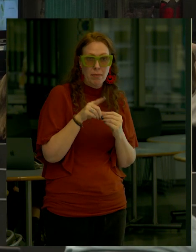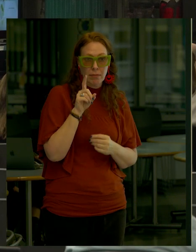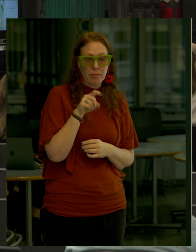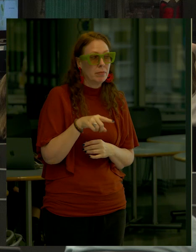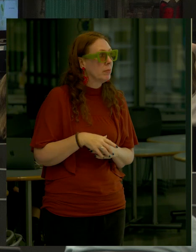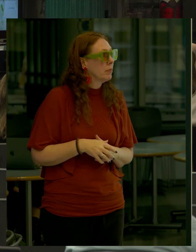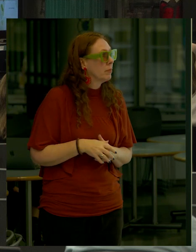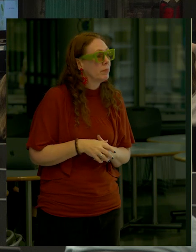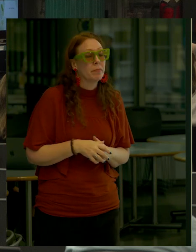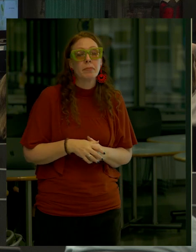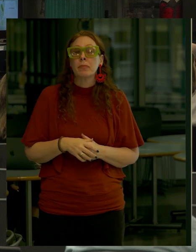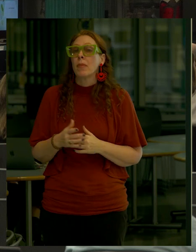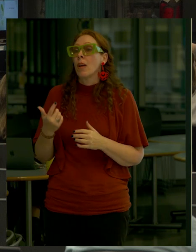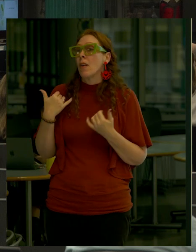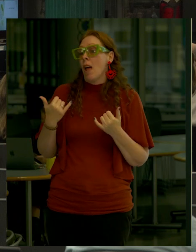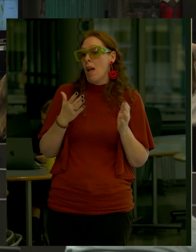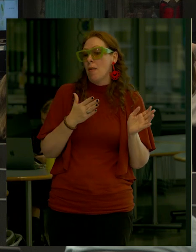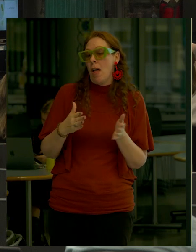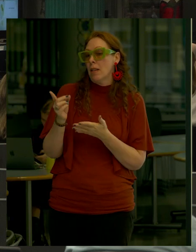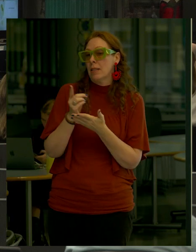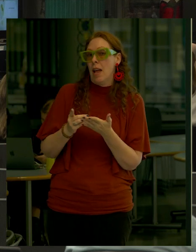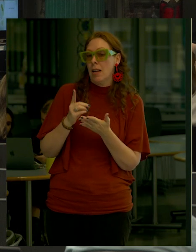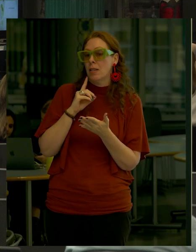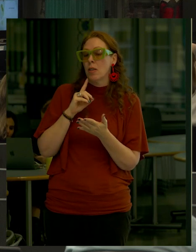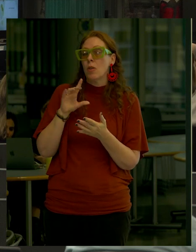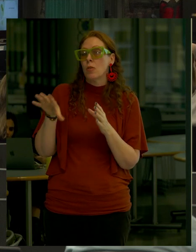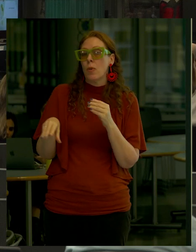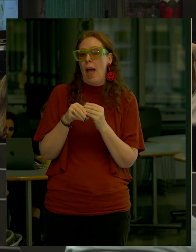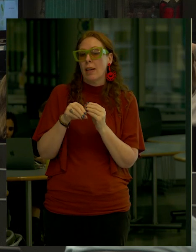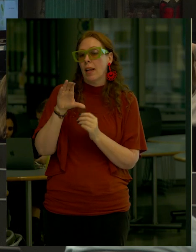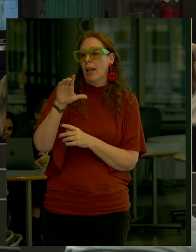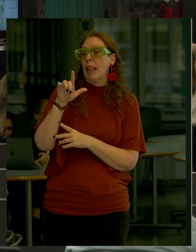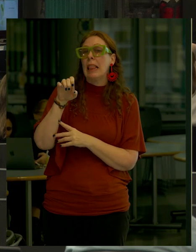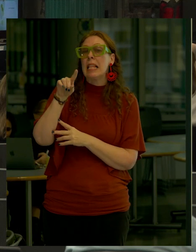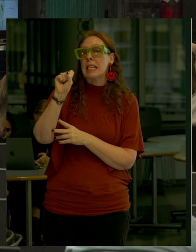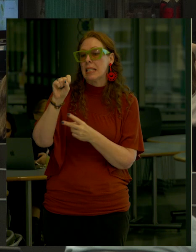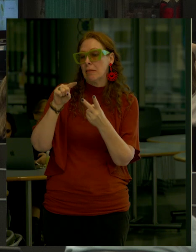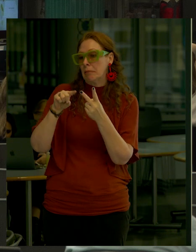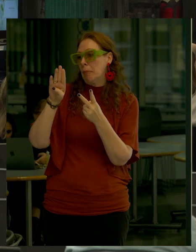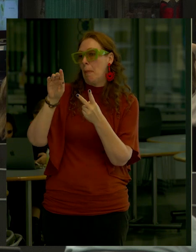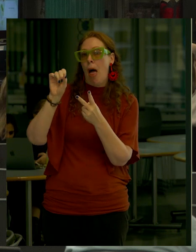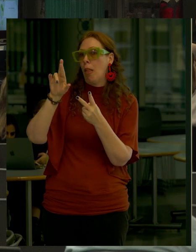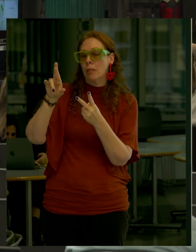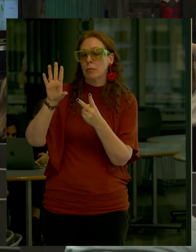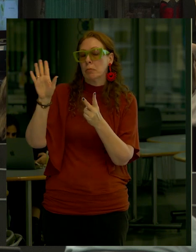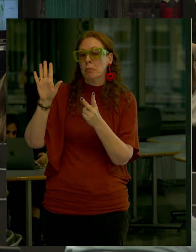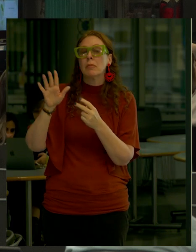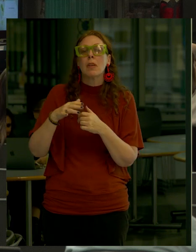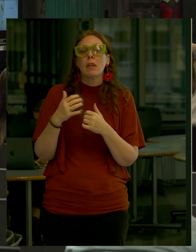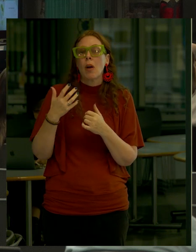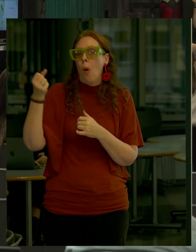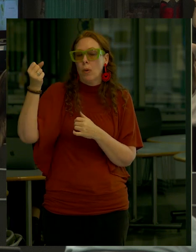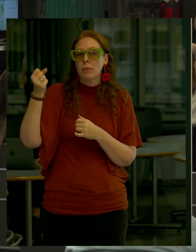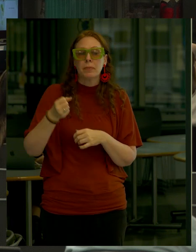I don't think right now there are plans within the design to install cleats and bollards But the same type of access to